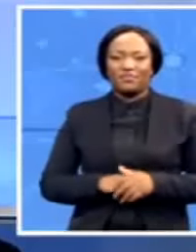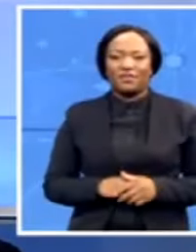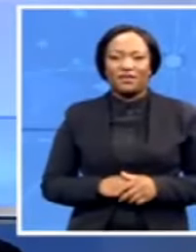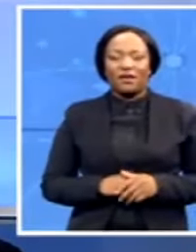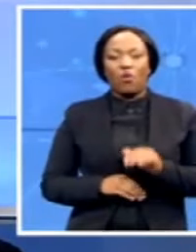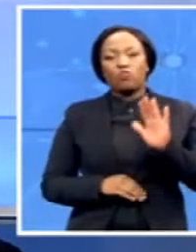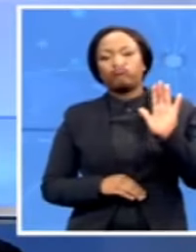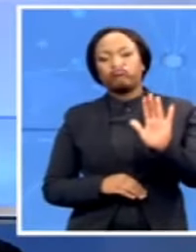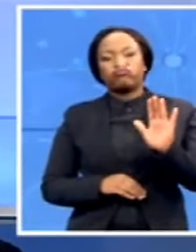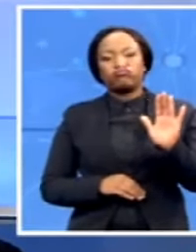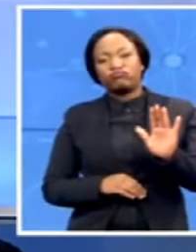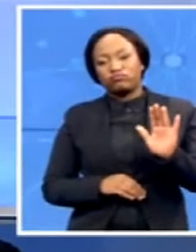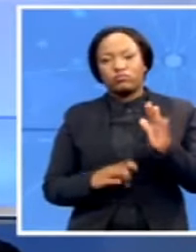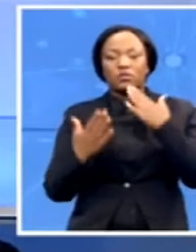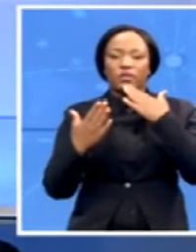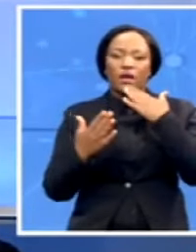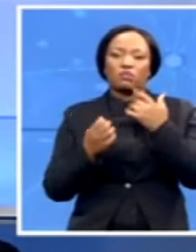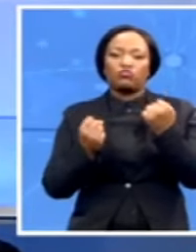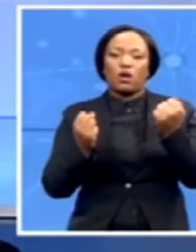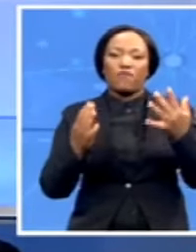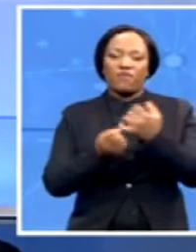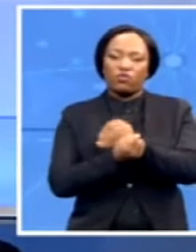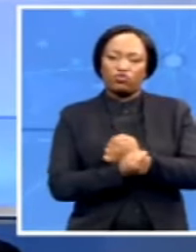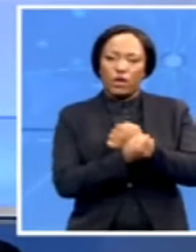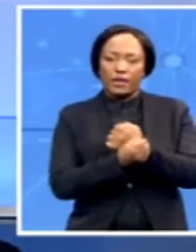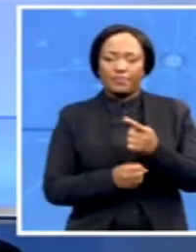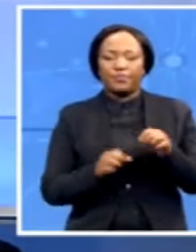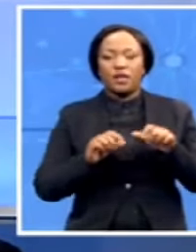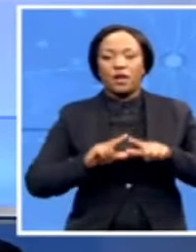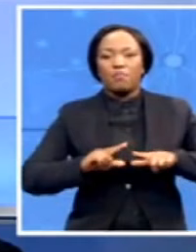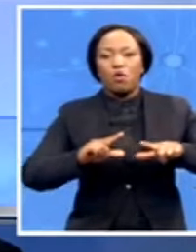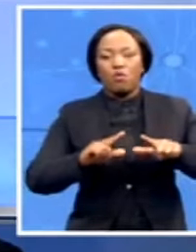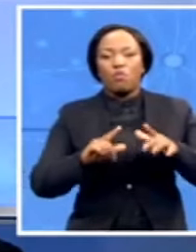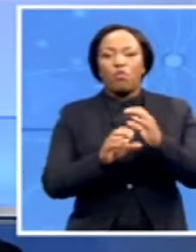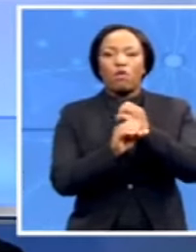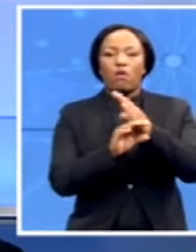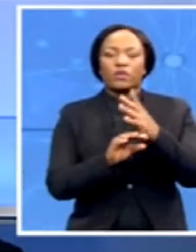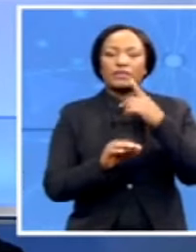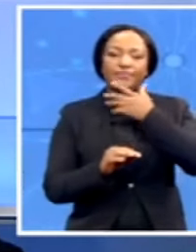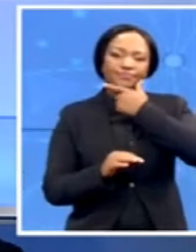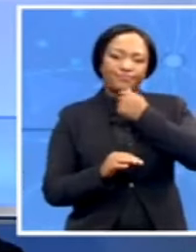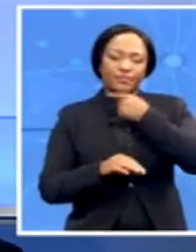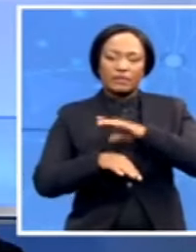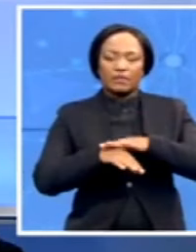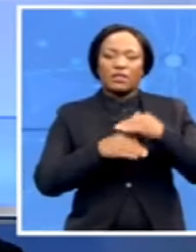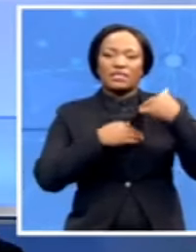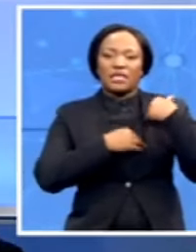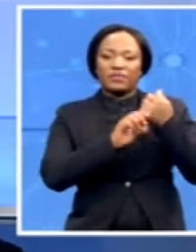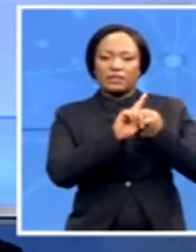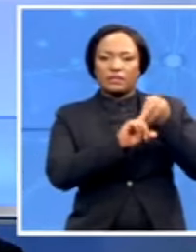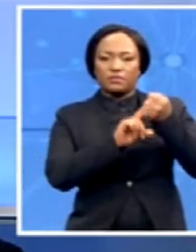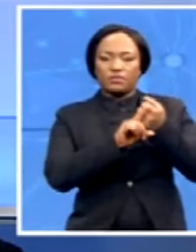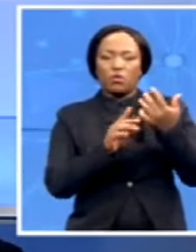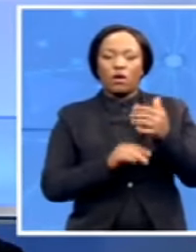The Limpopo provincial government is launching its festive season road safety campaign in Mokopane this morning. The province's